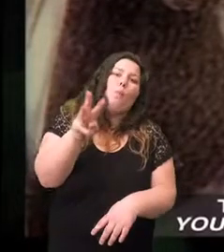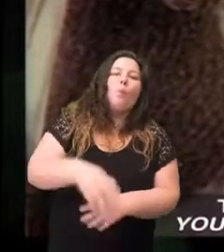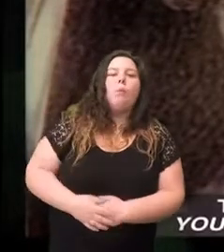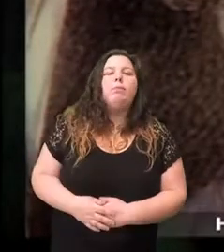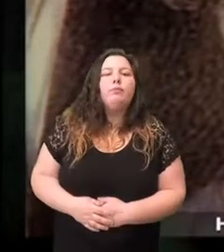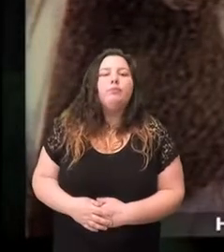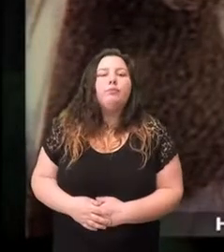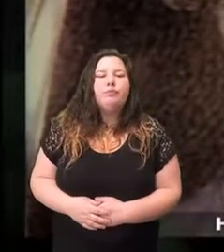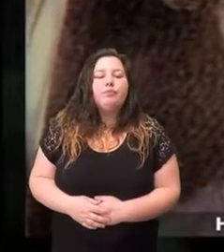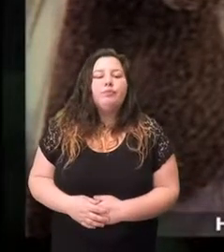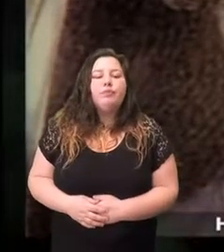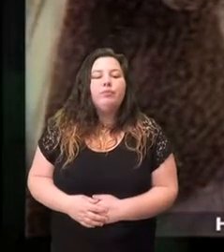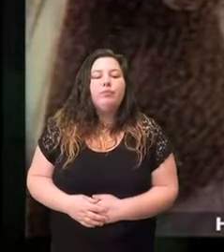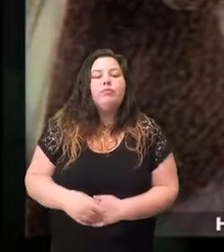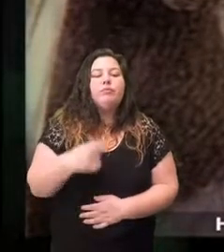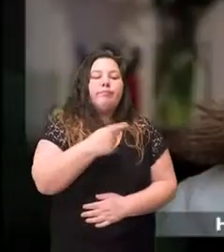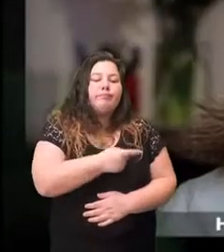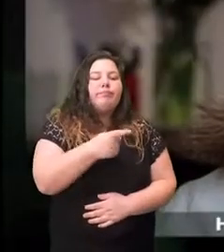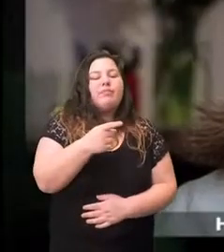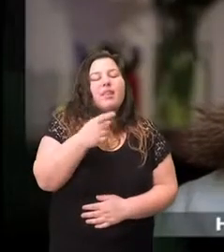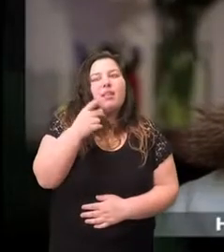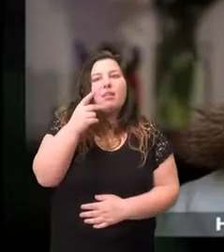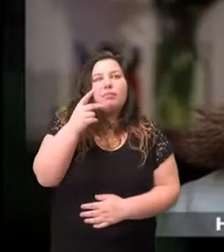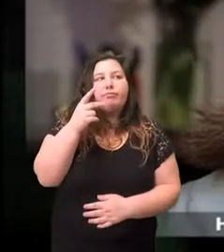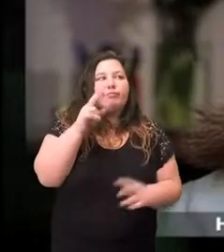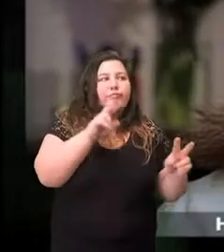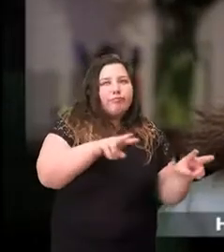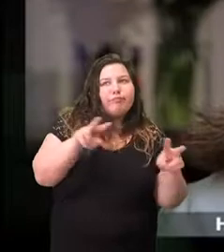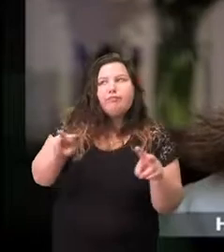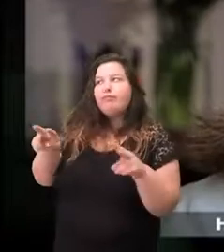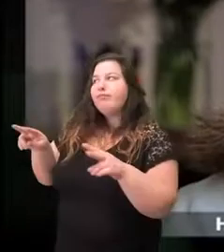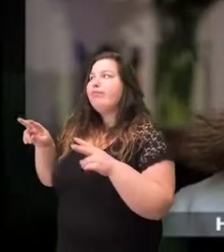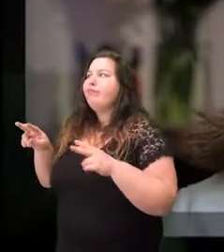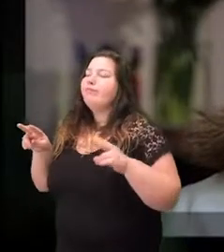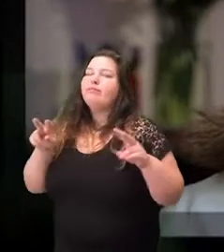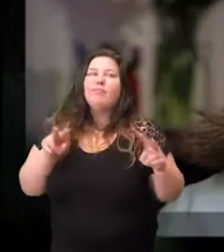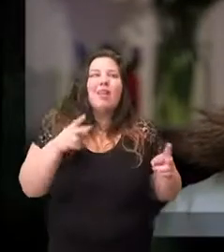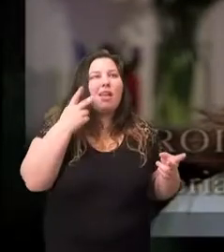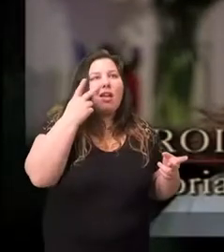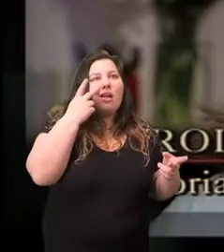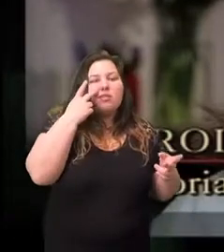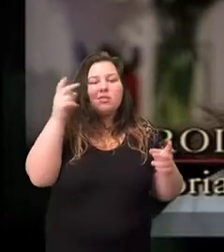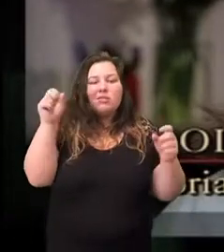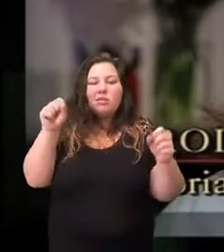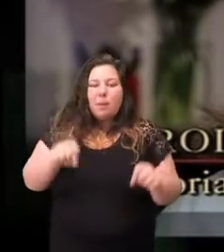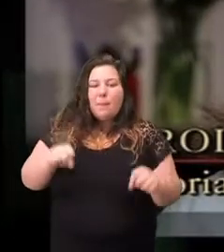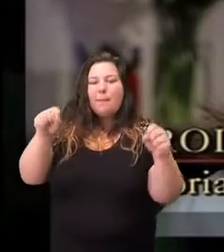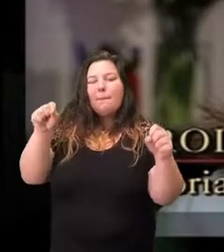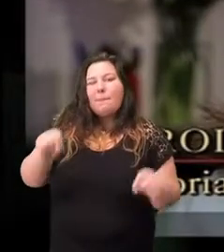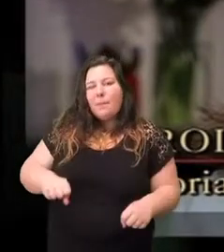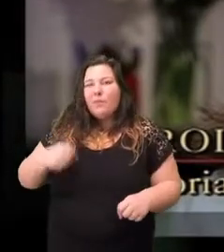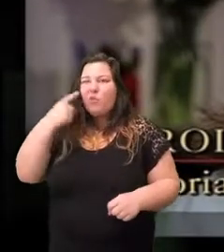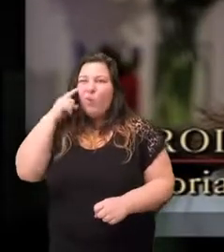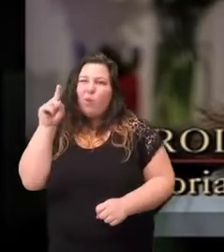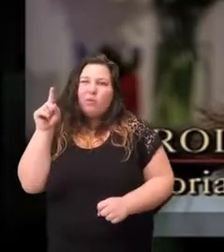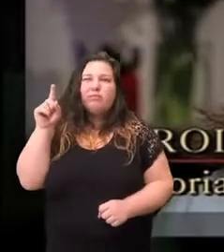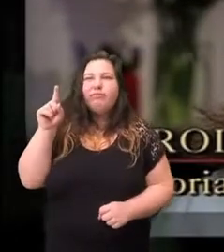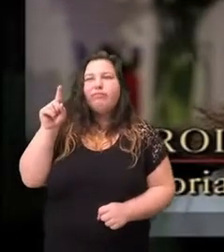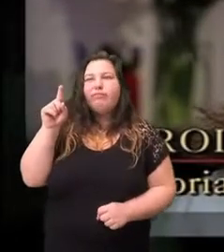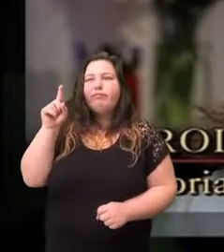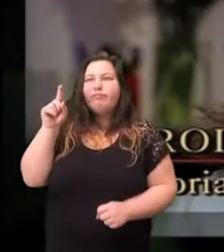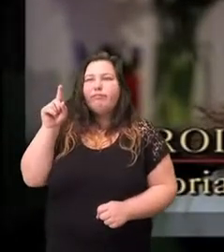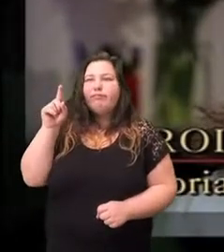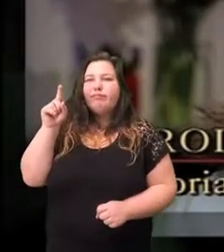going Hamilton saw very quickly the potential for